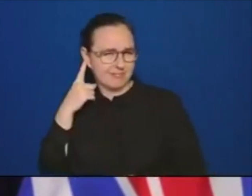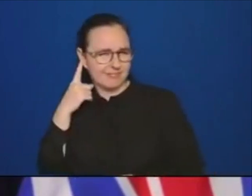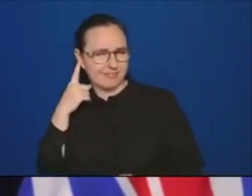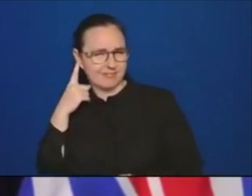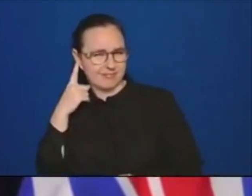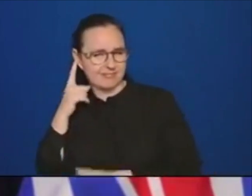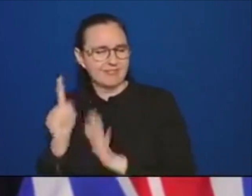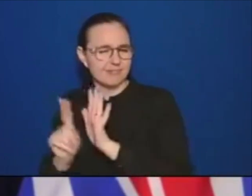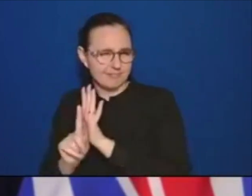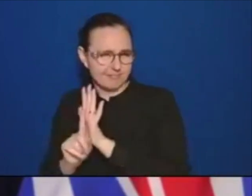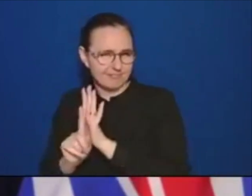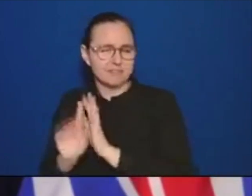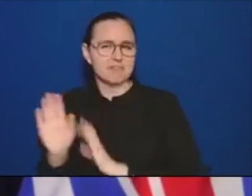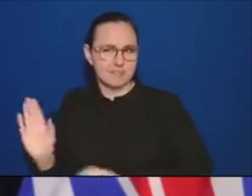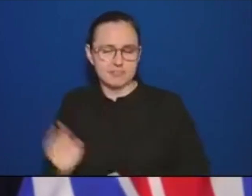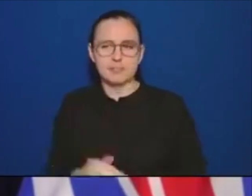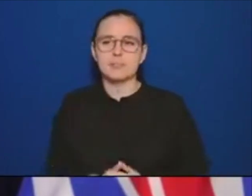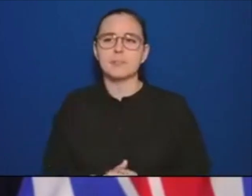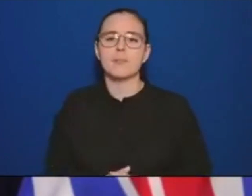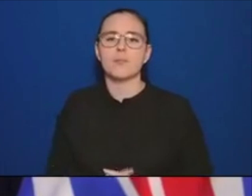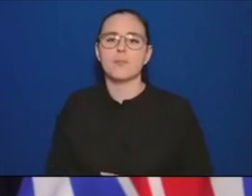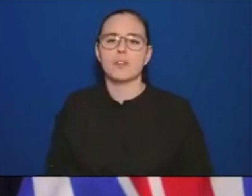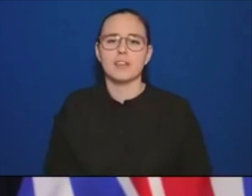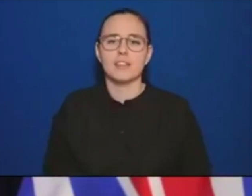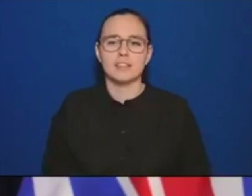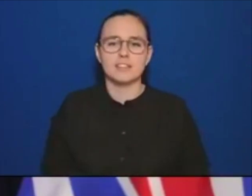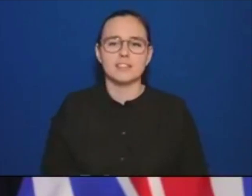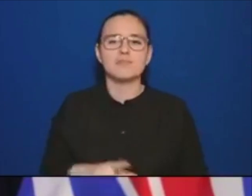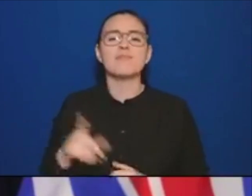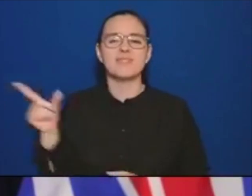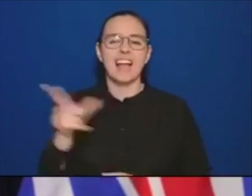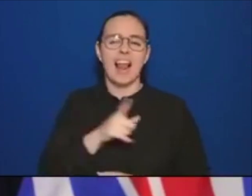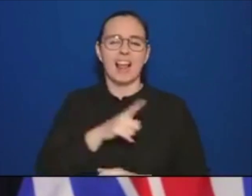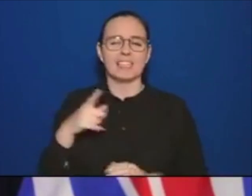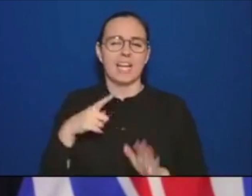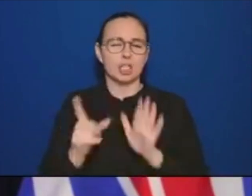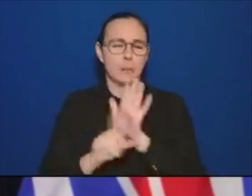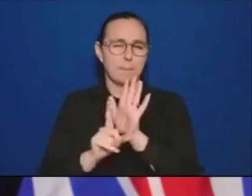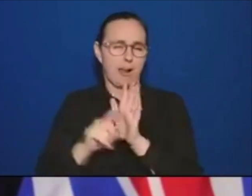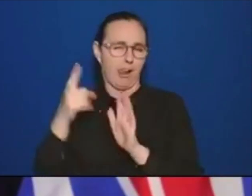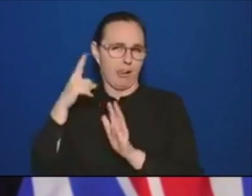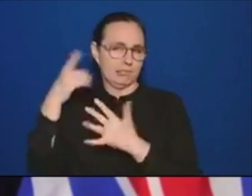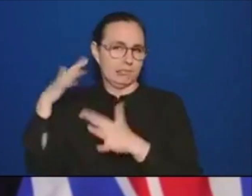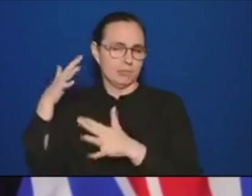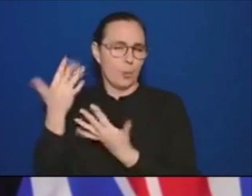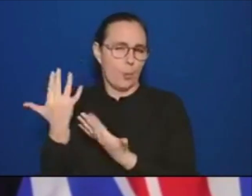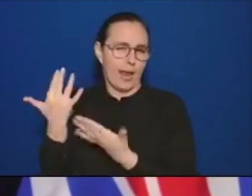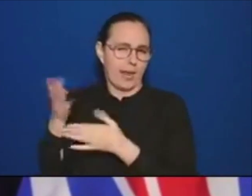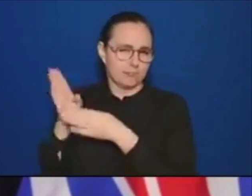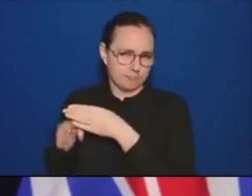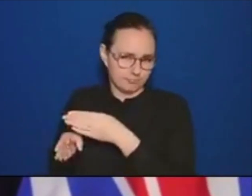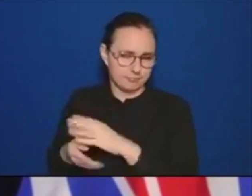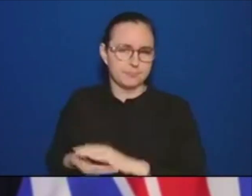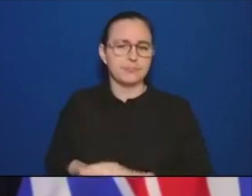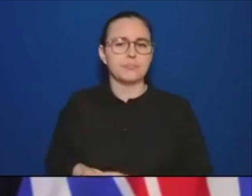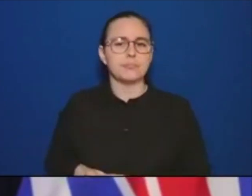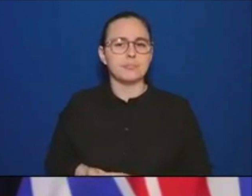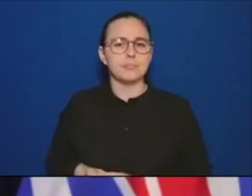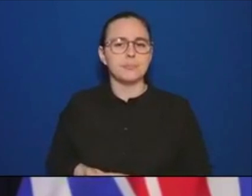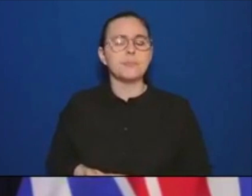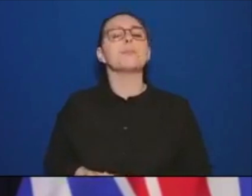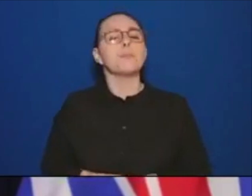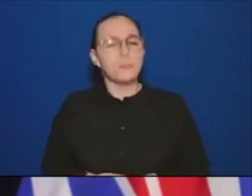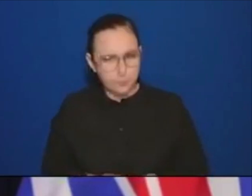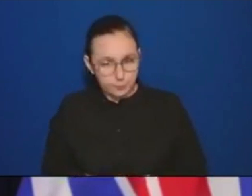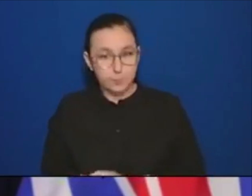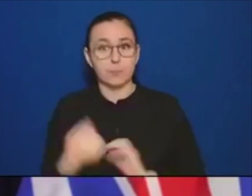Thank you for that question. It is absolutely something that we are reviewing. Since 2017, a number of actions have taken place